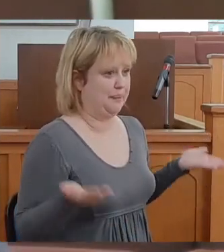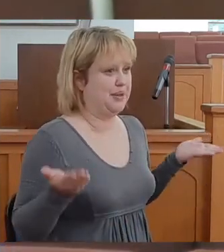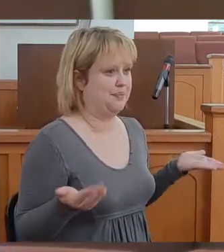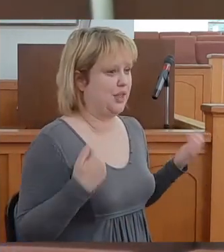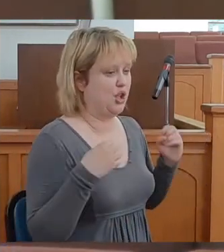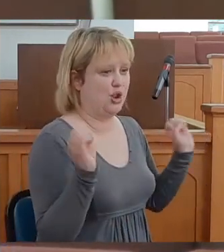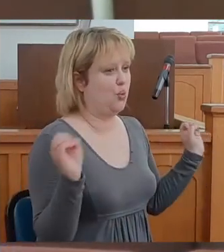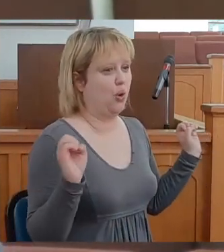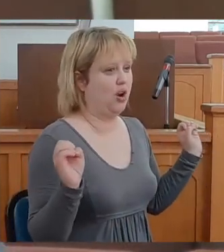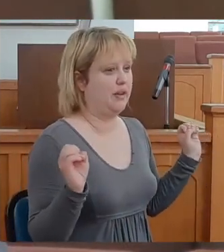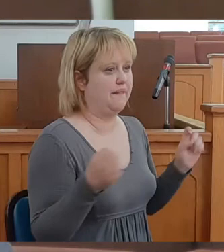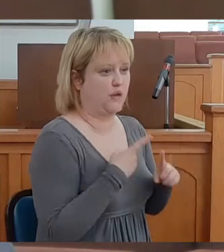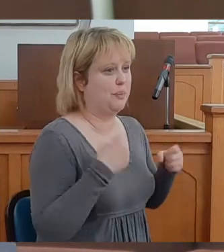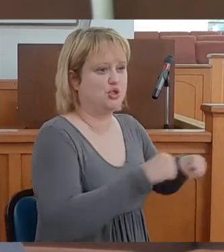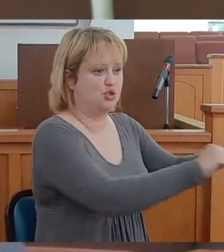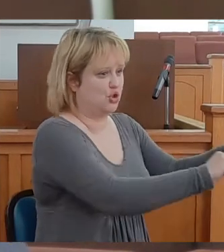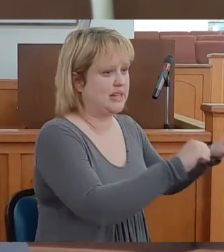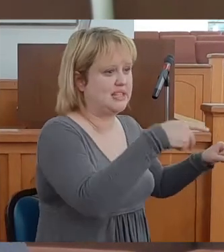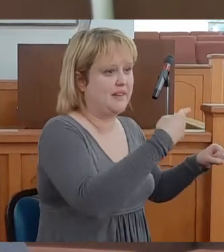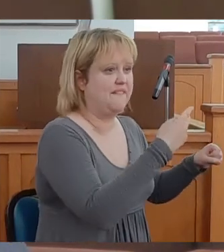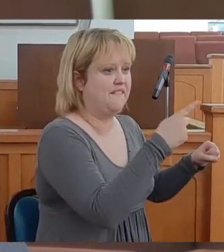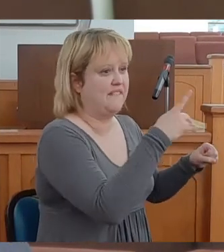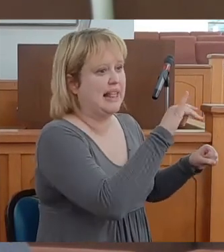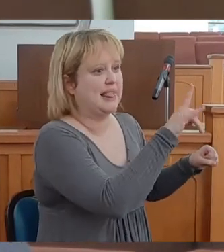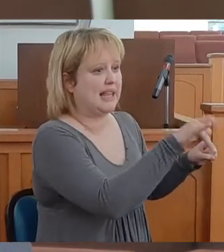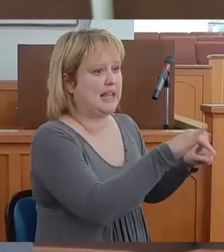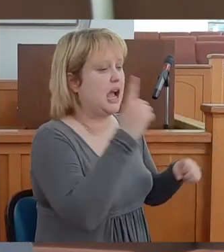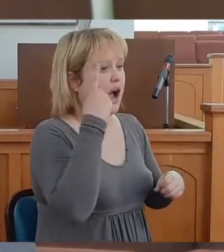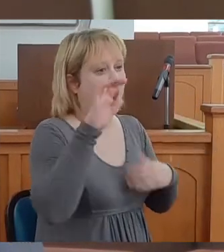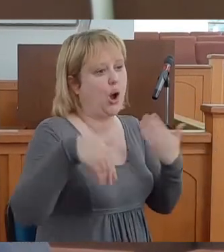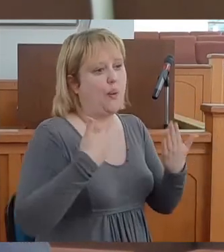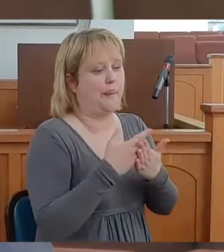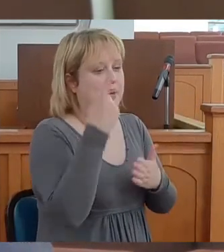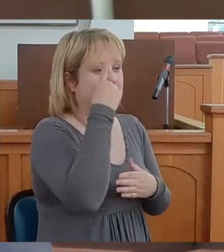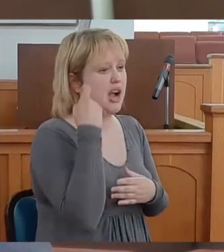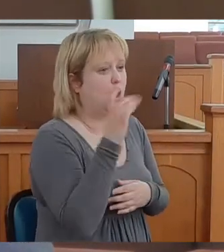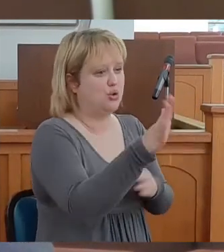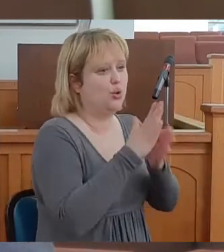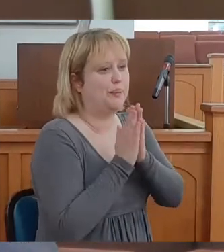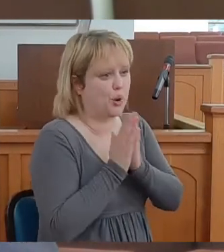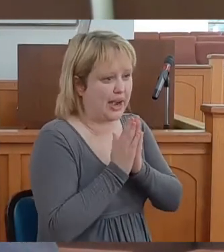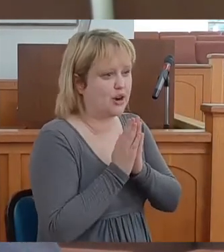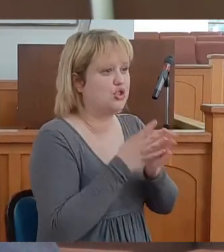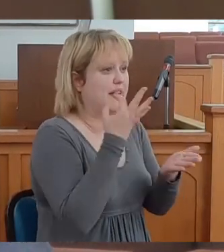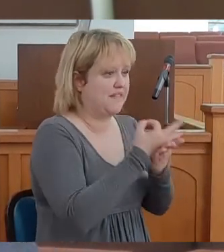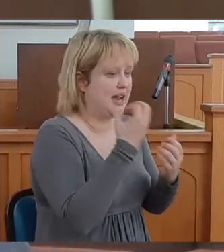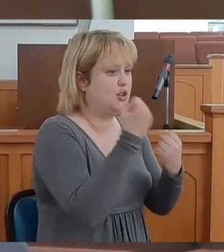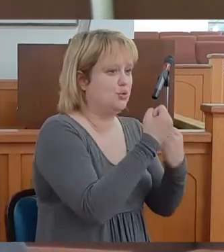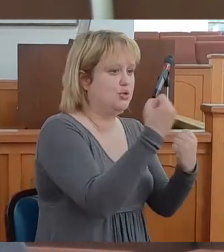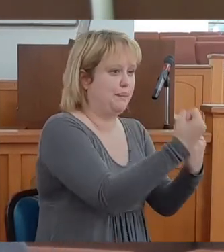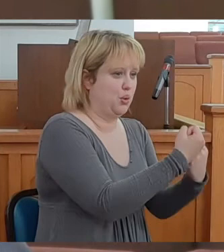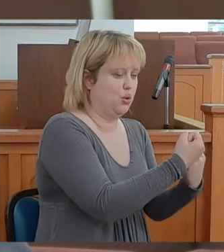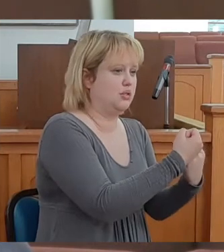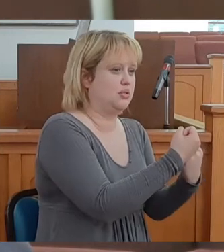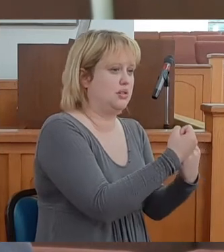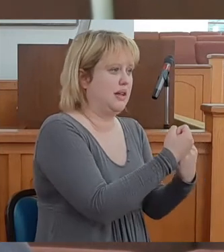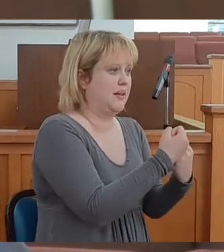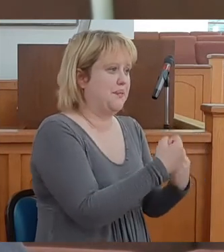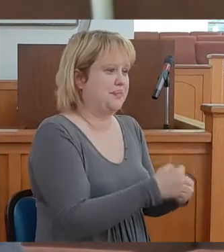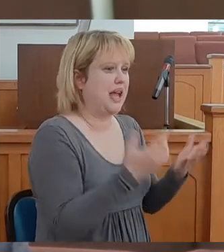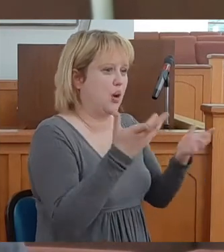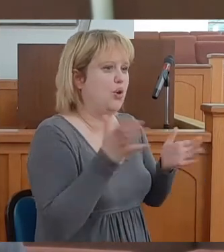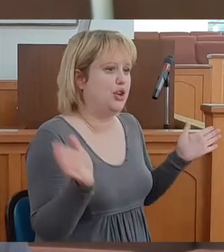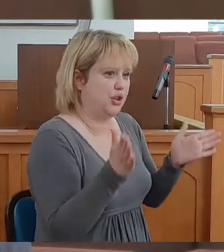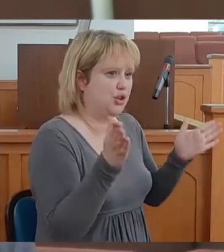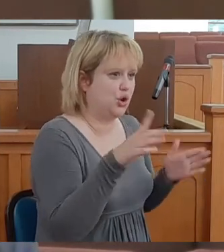A nobody from the streets of Philly. All because of your prayers and financial support. And I